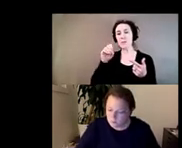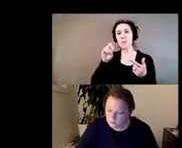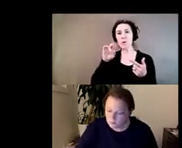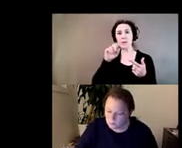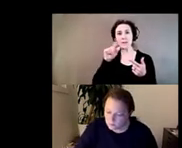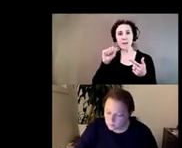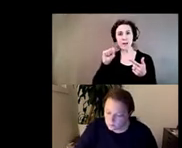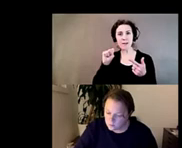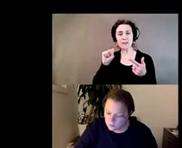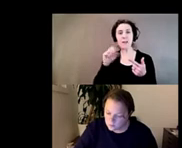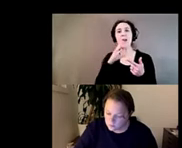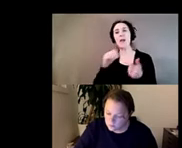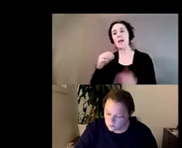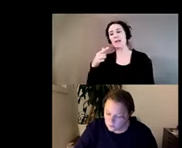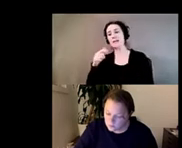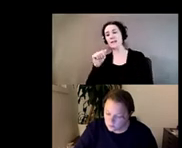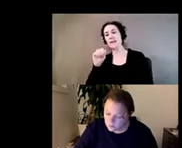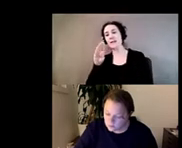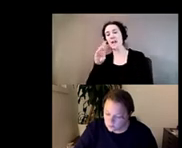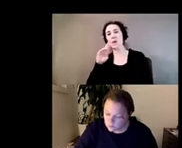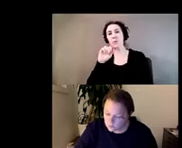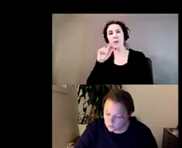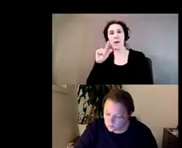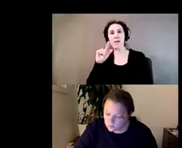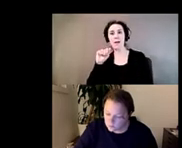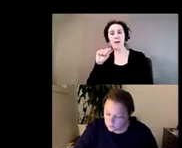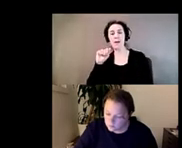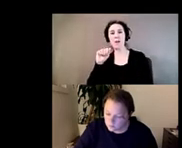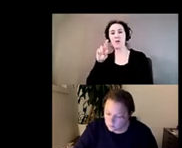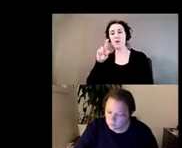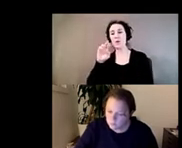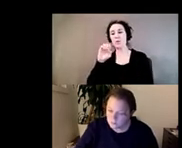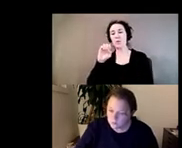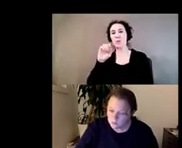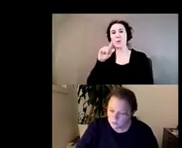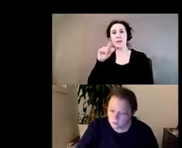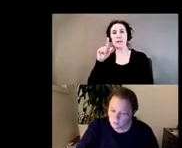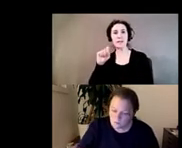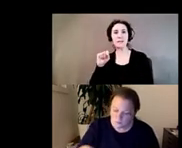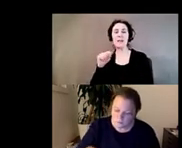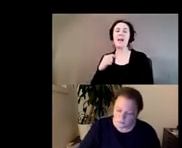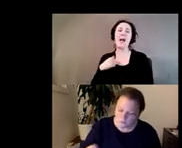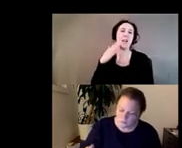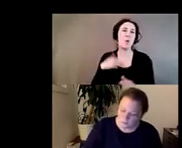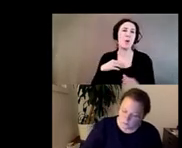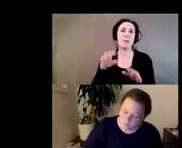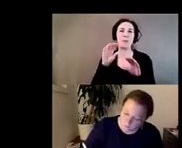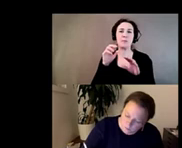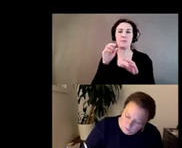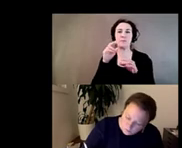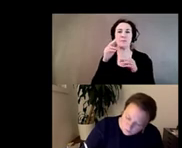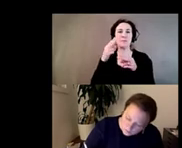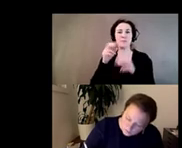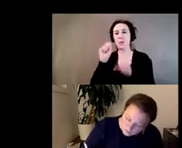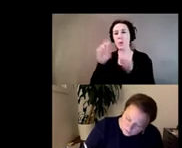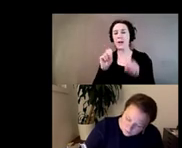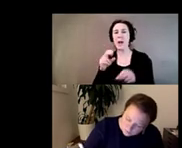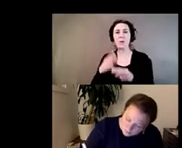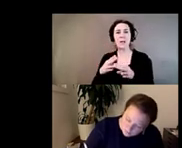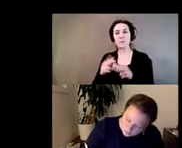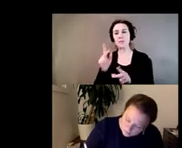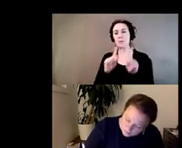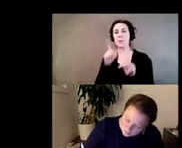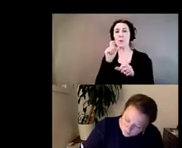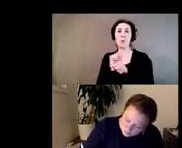as well as Gabriella Ruiz who also has the name Leather Papi right and I'm naming a lot of folks that tend to work in performance which is sort of my